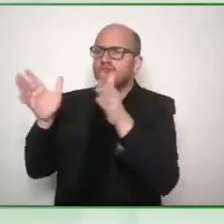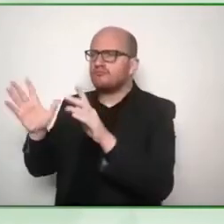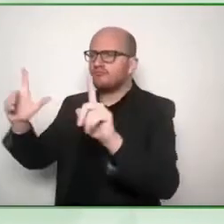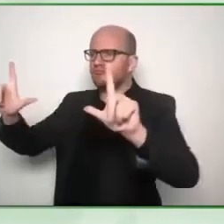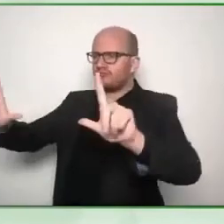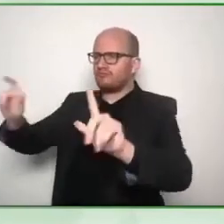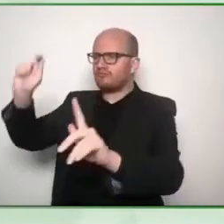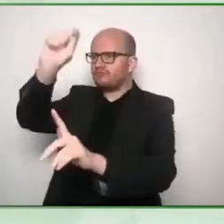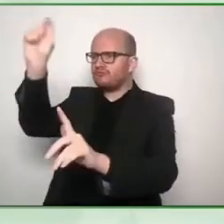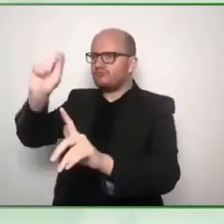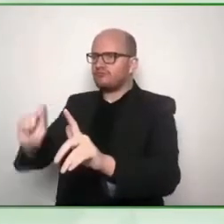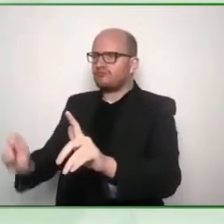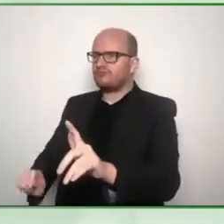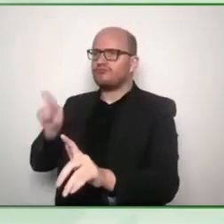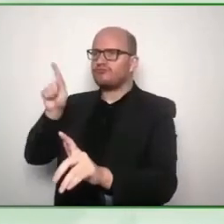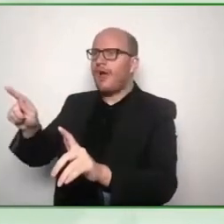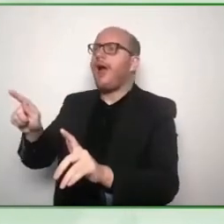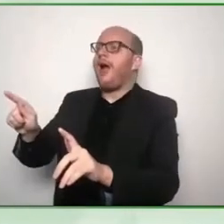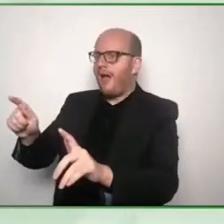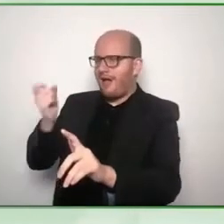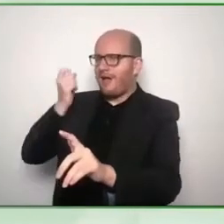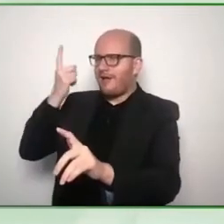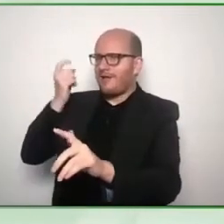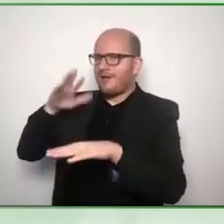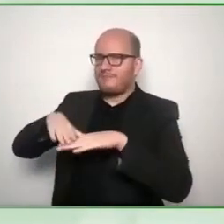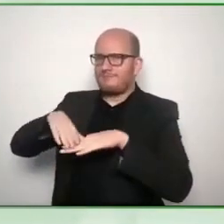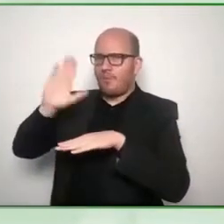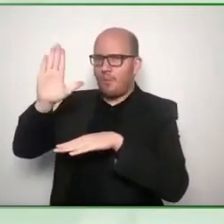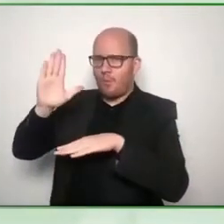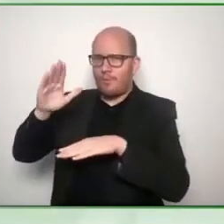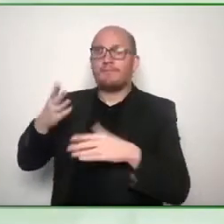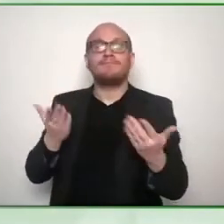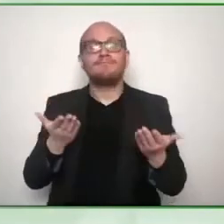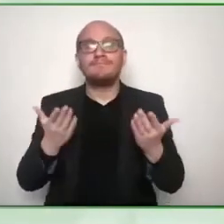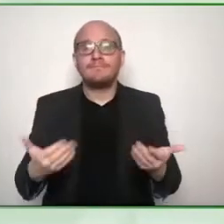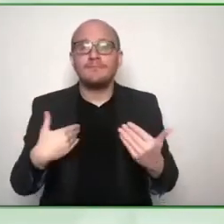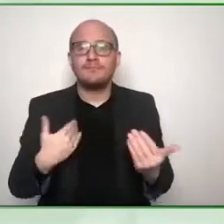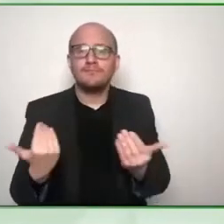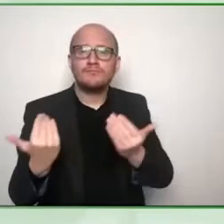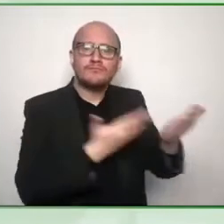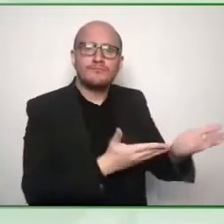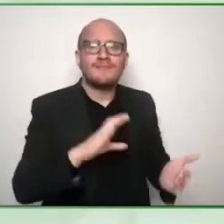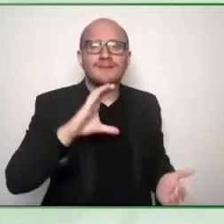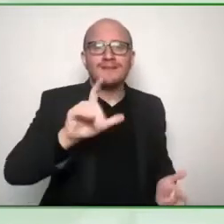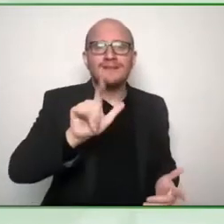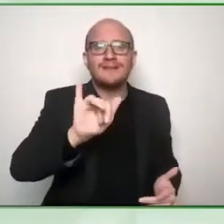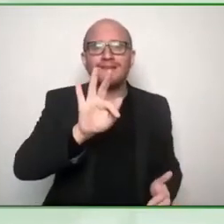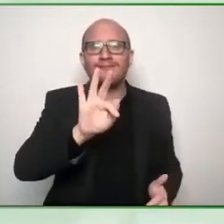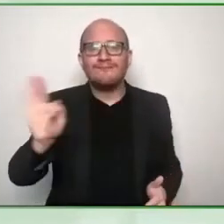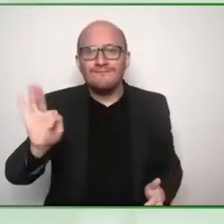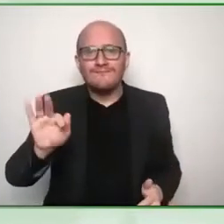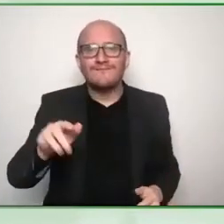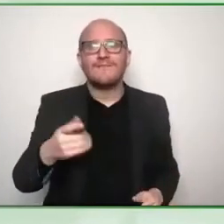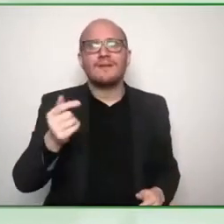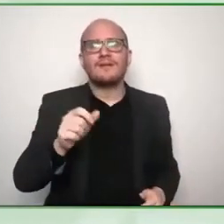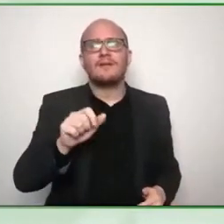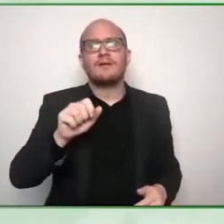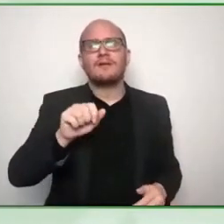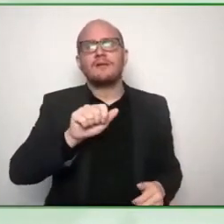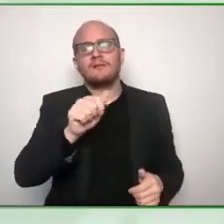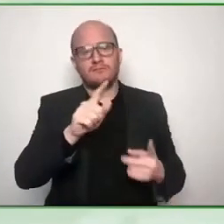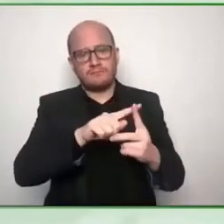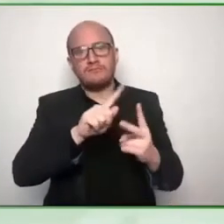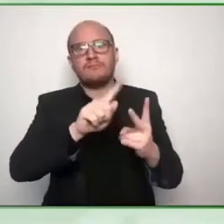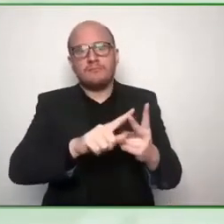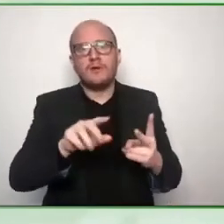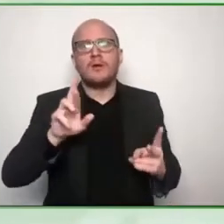i would like to hand over to both cliff and rafael and if you'd be so kind to also visually describe yourself and give a quick quick introduction who